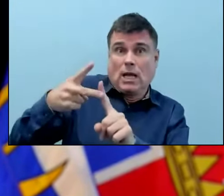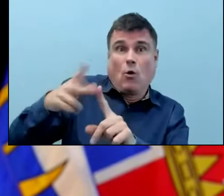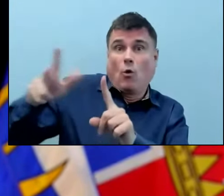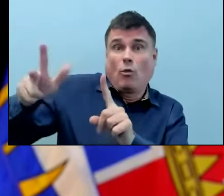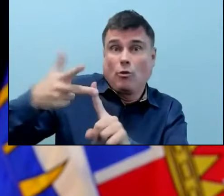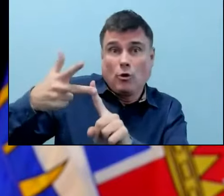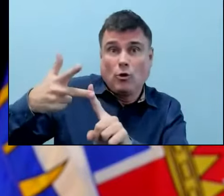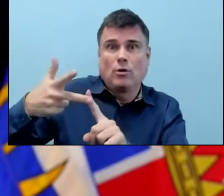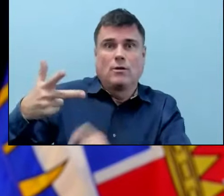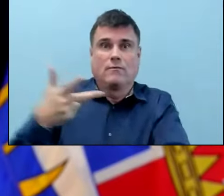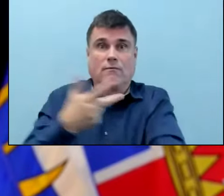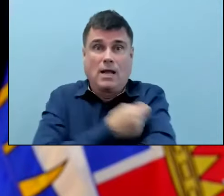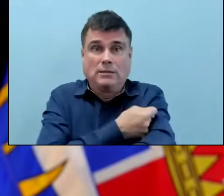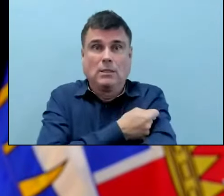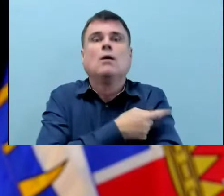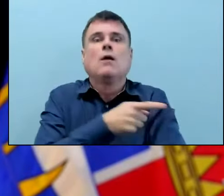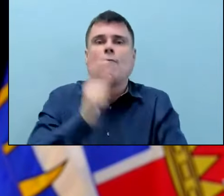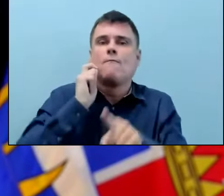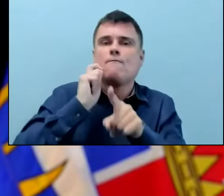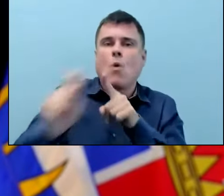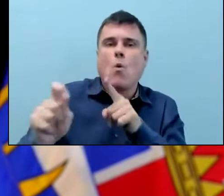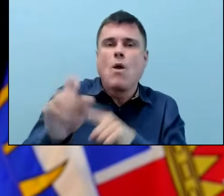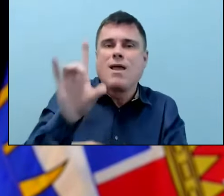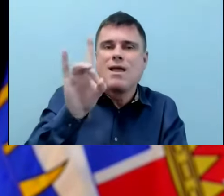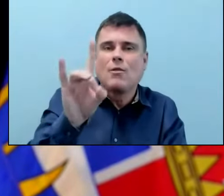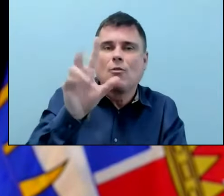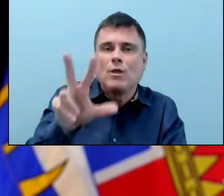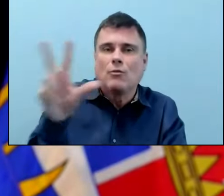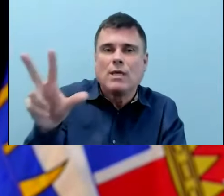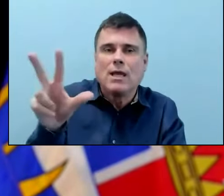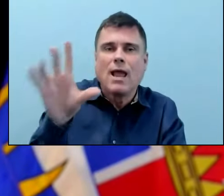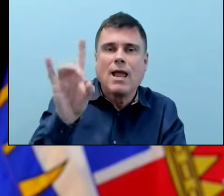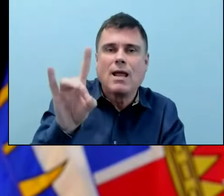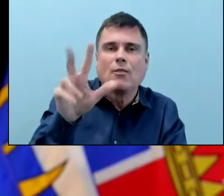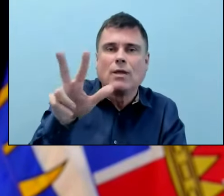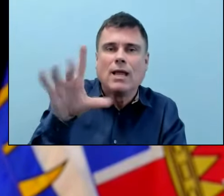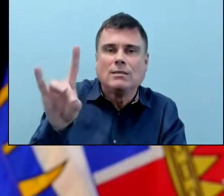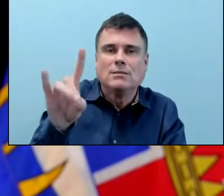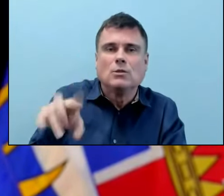call the 833-838-2323 number.